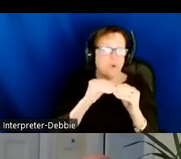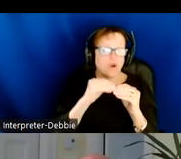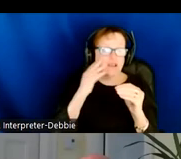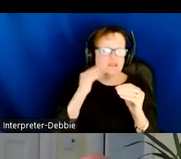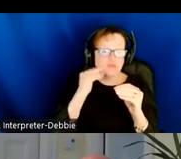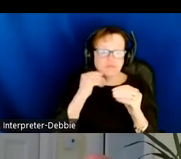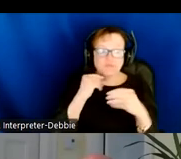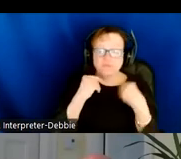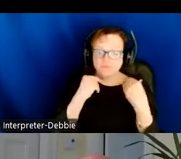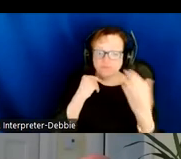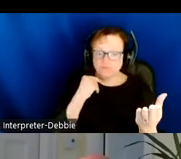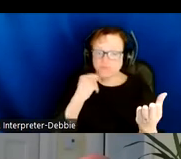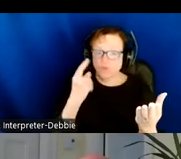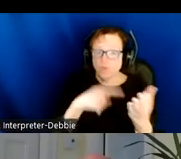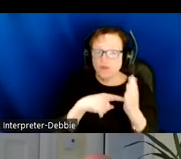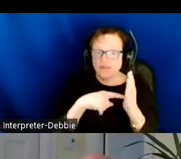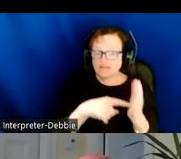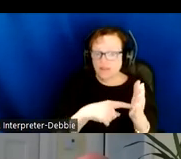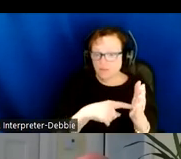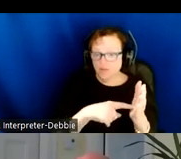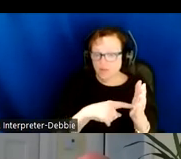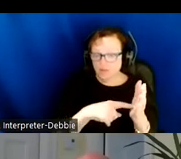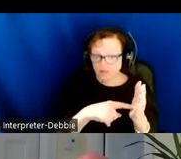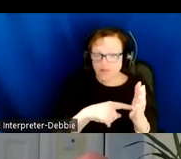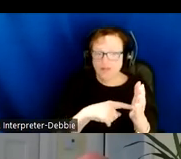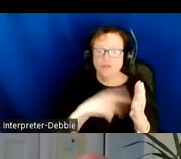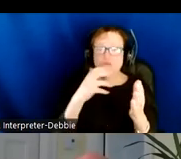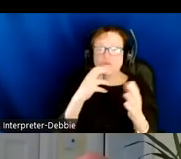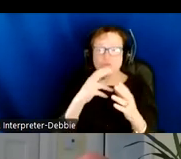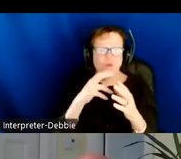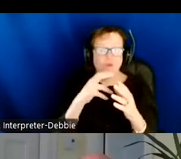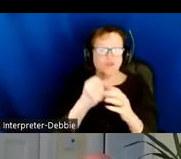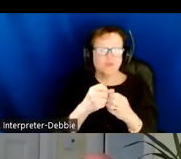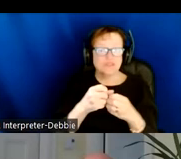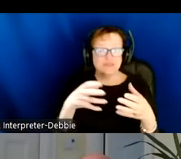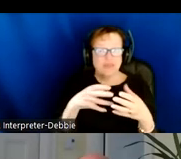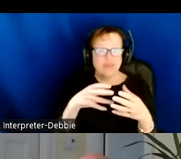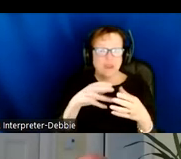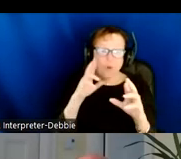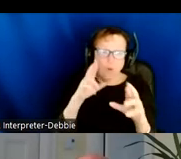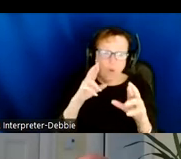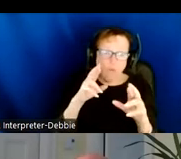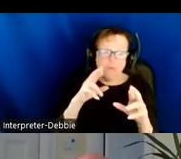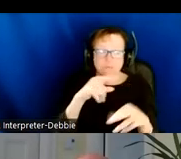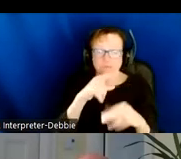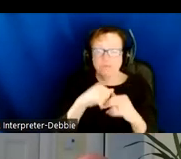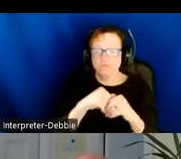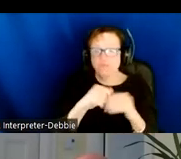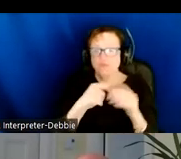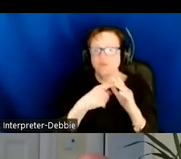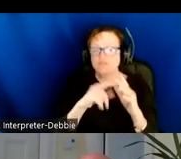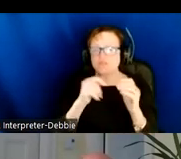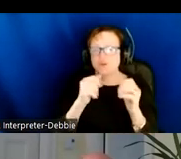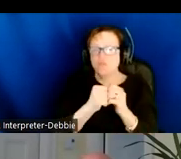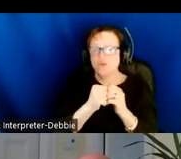So as one example of how we'd like to take the project further over the coming months, we started off,